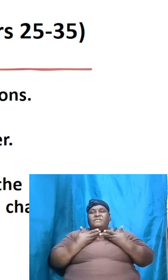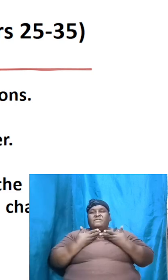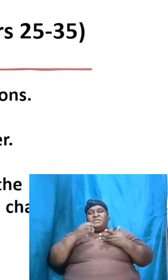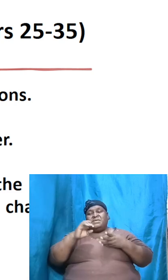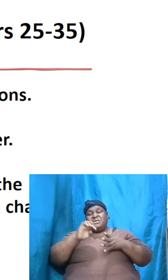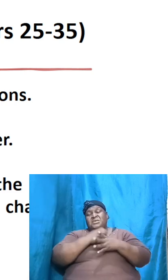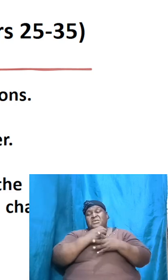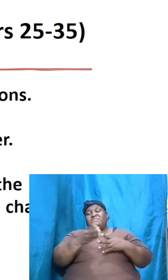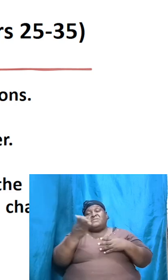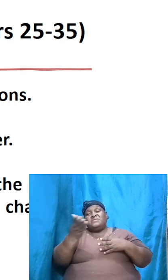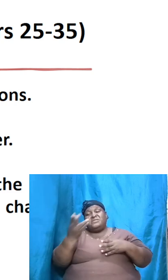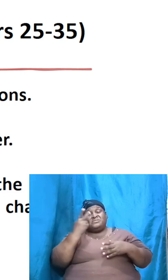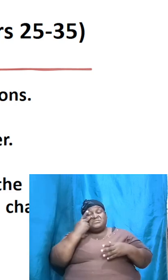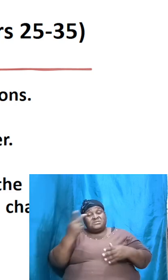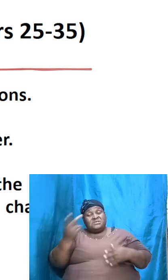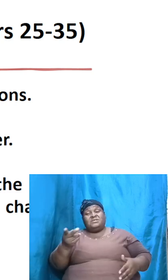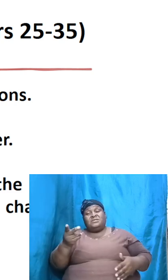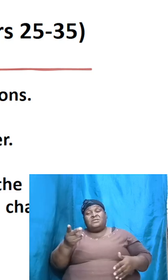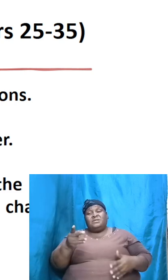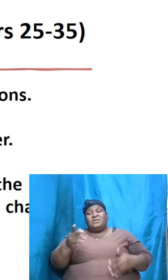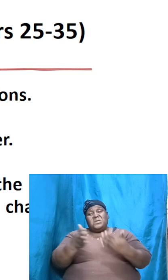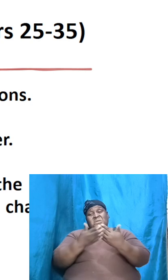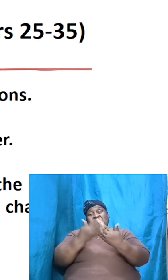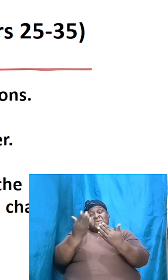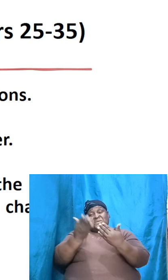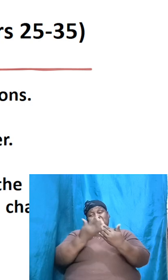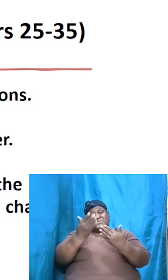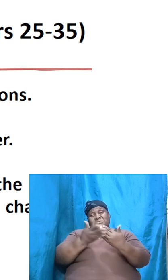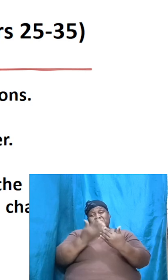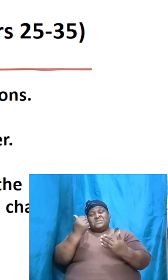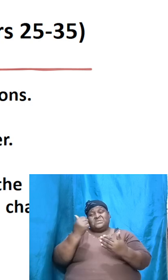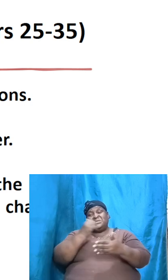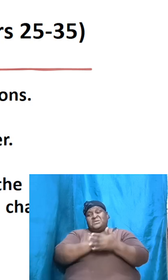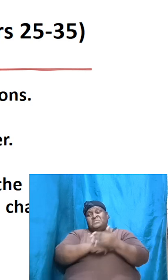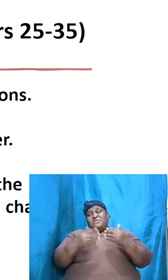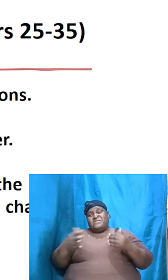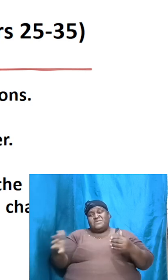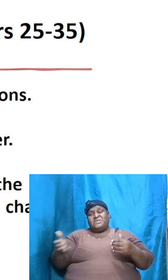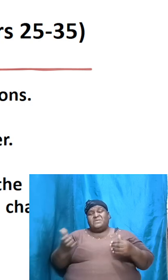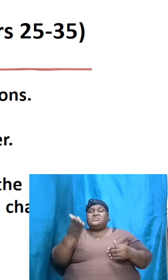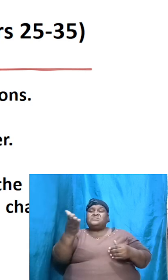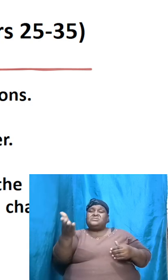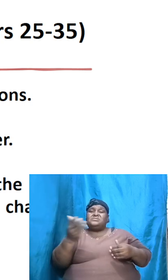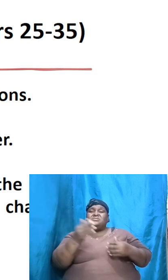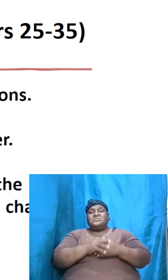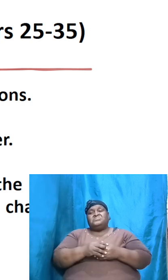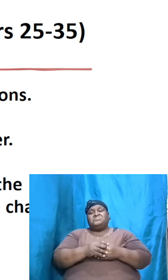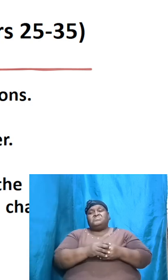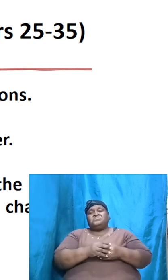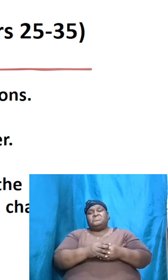will see how easily amen some of the things there have